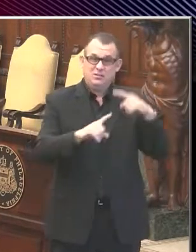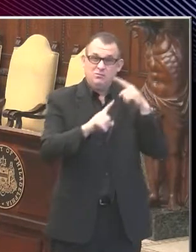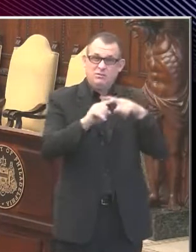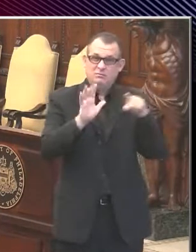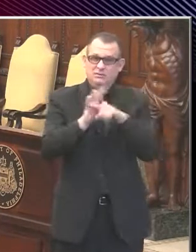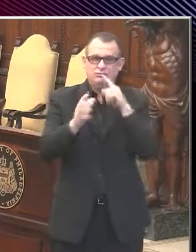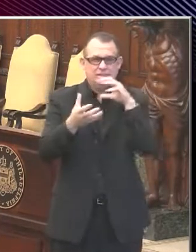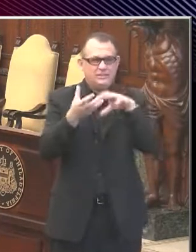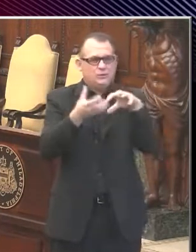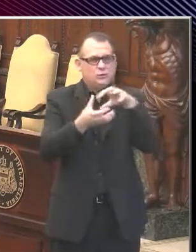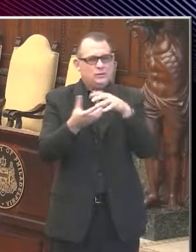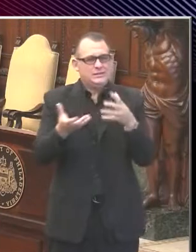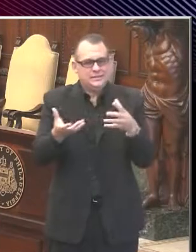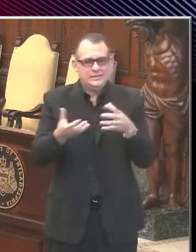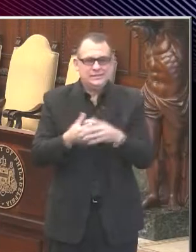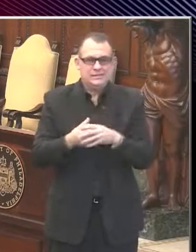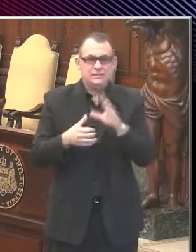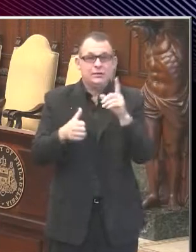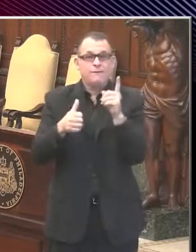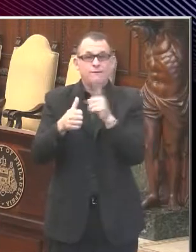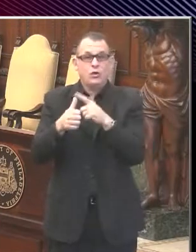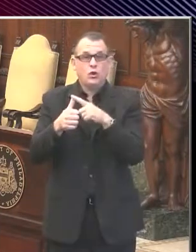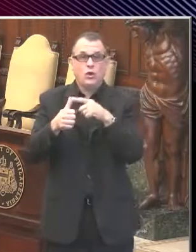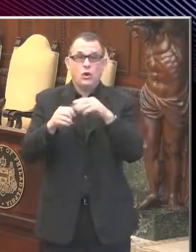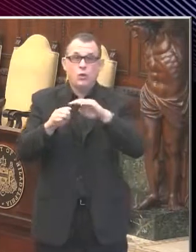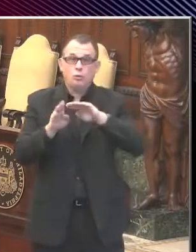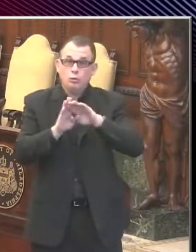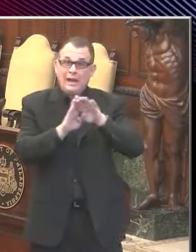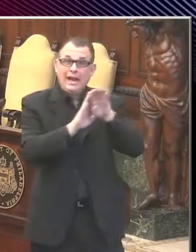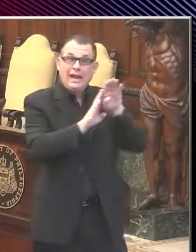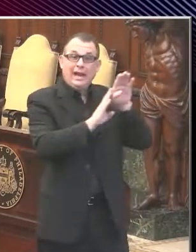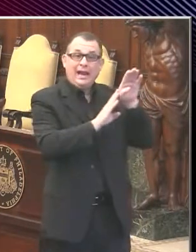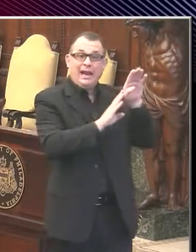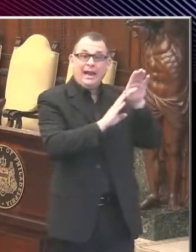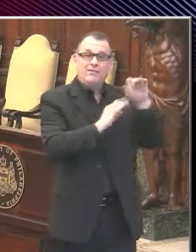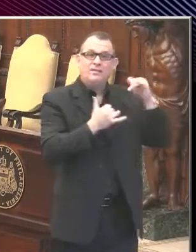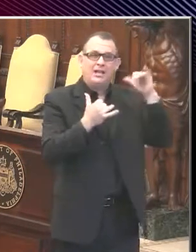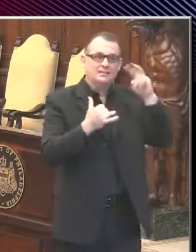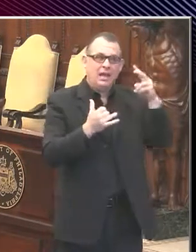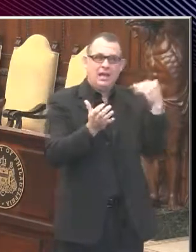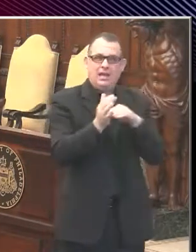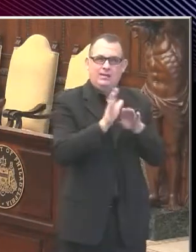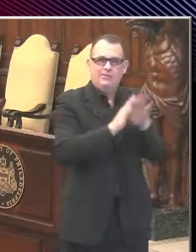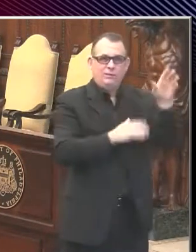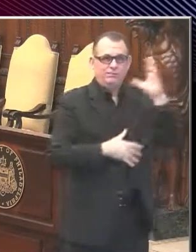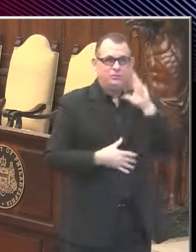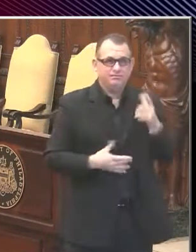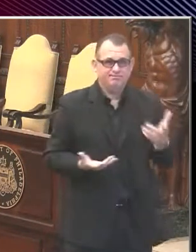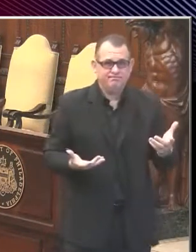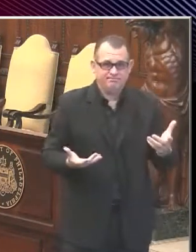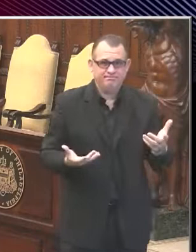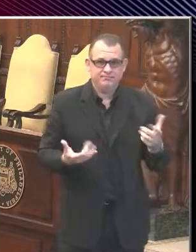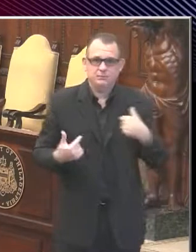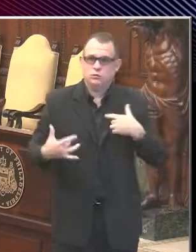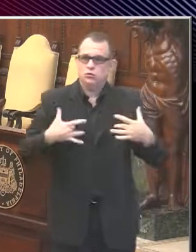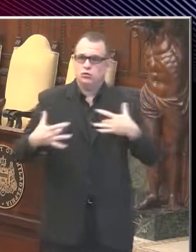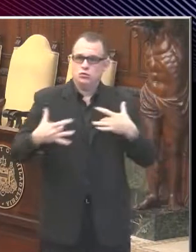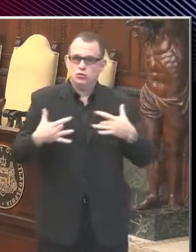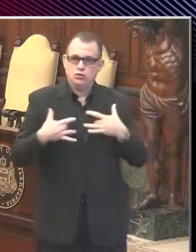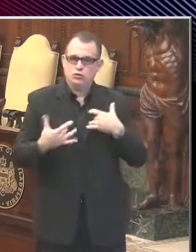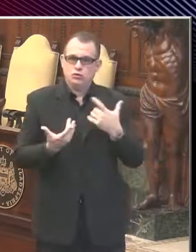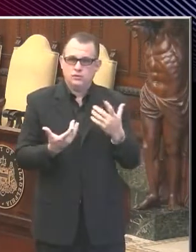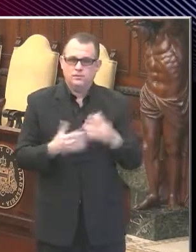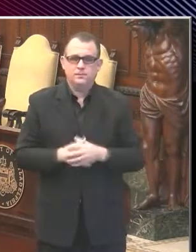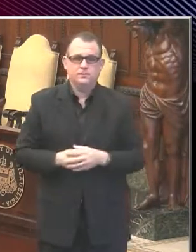wave of the epidemic appears to be ending, but at the same time, a second wave is beginning. So we all need to be concerned. And to minimize our